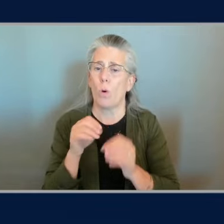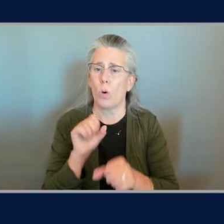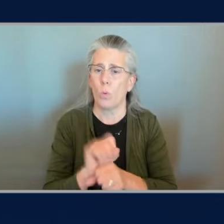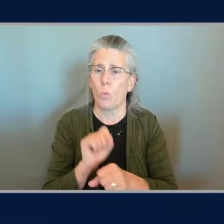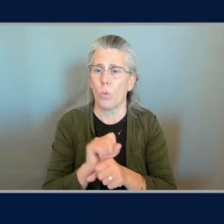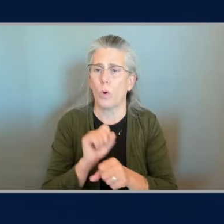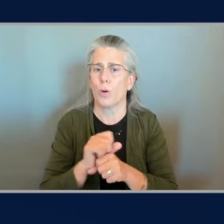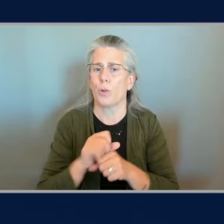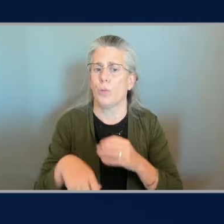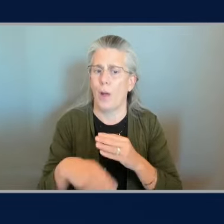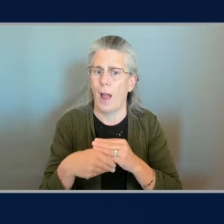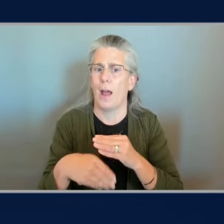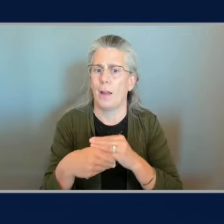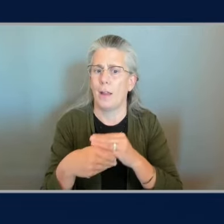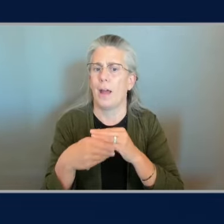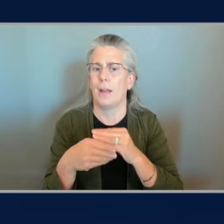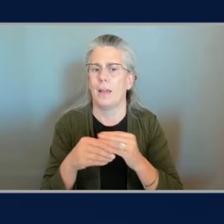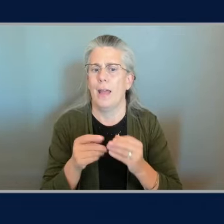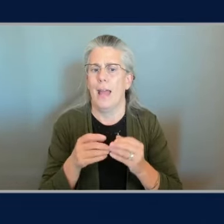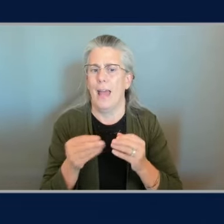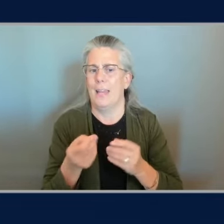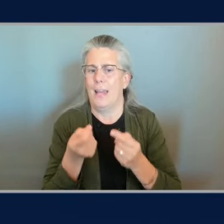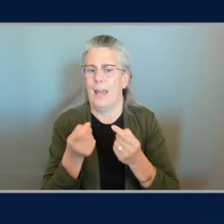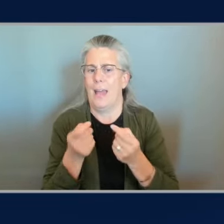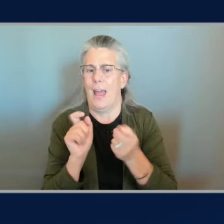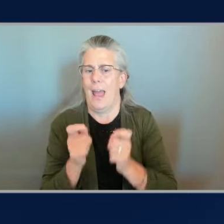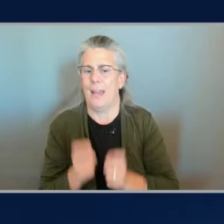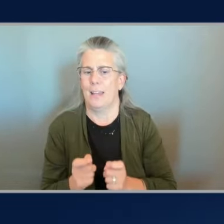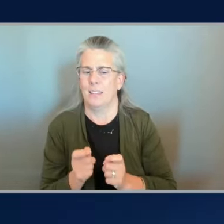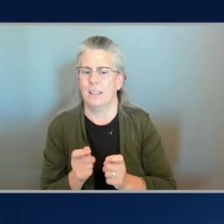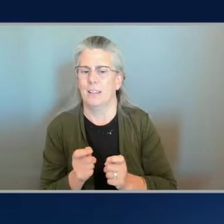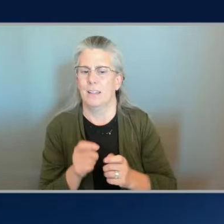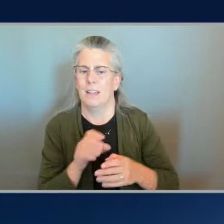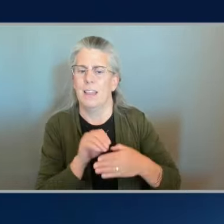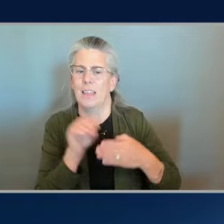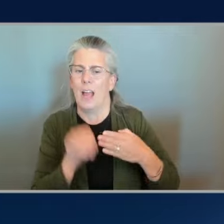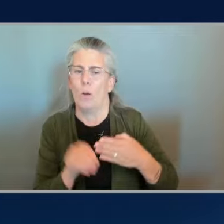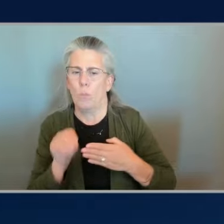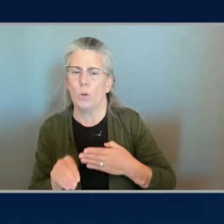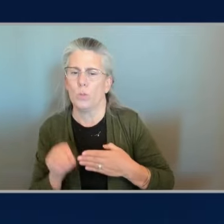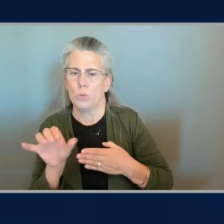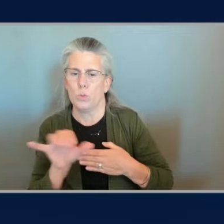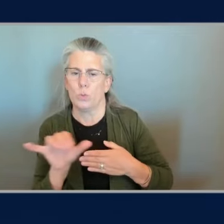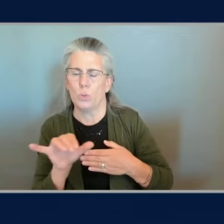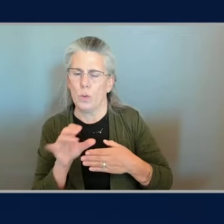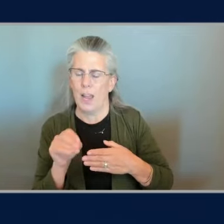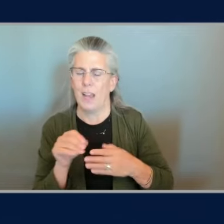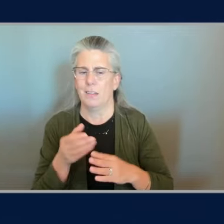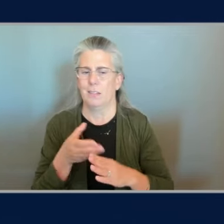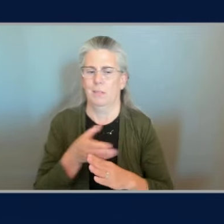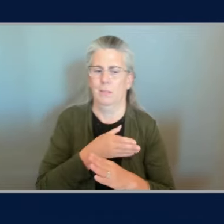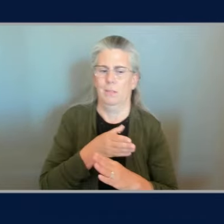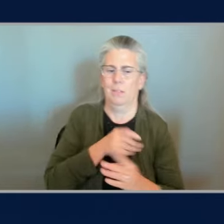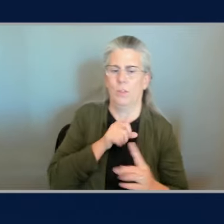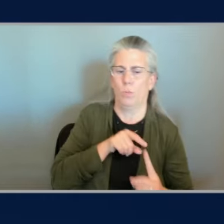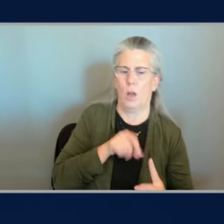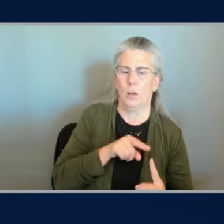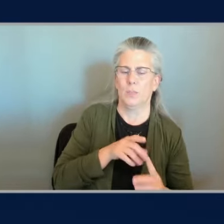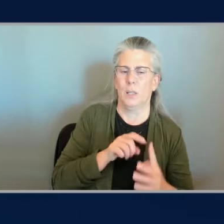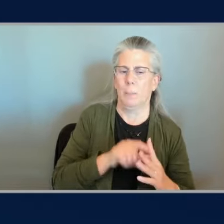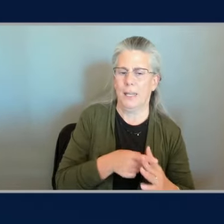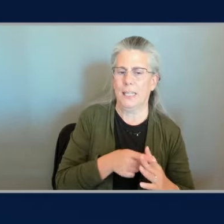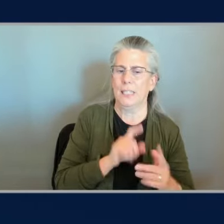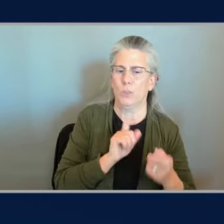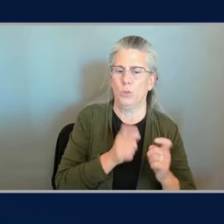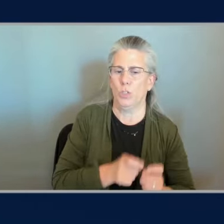teams to both edit the outputs but also try to refine the prompts and the rules that are behind you mentioned this one thing itinerary assembler you